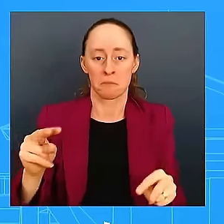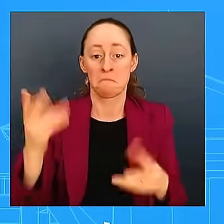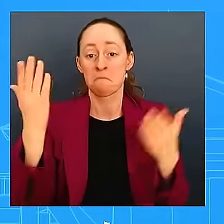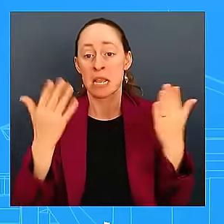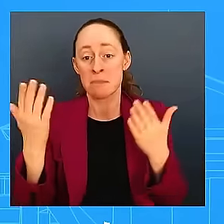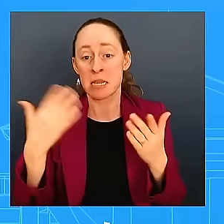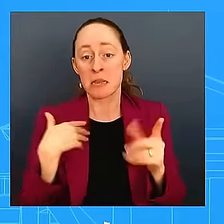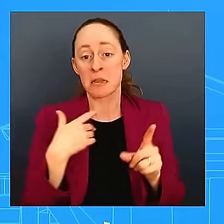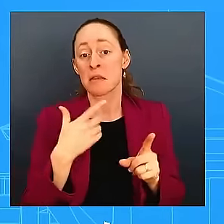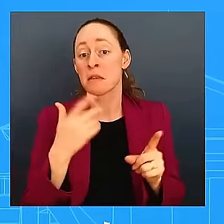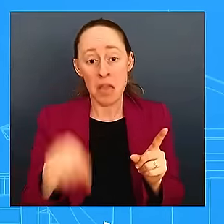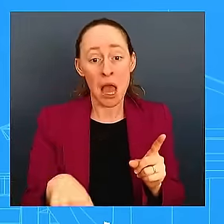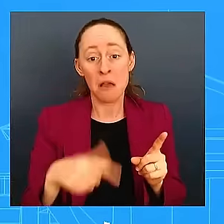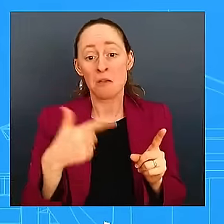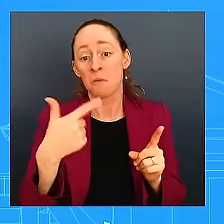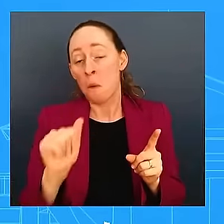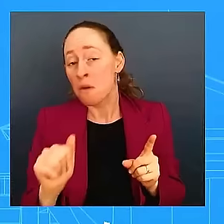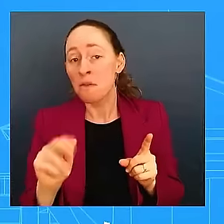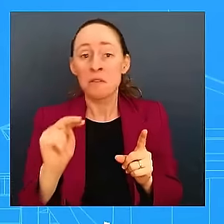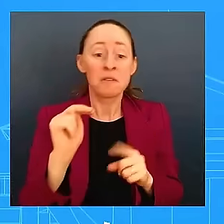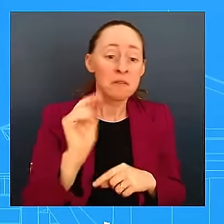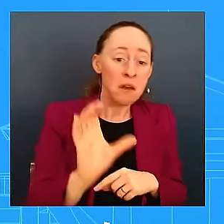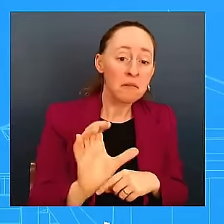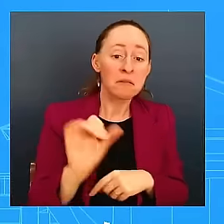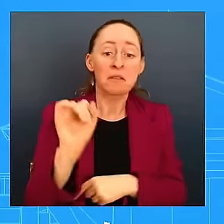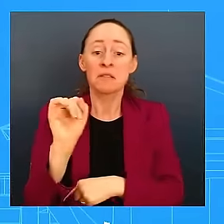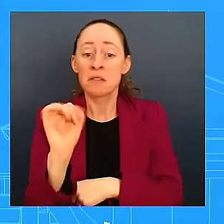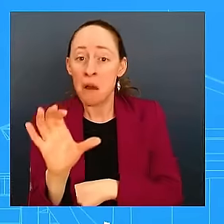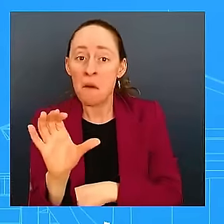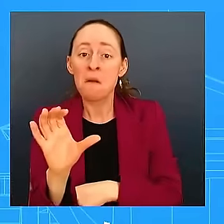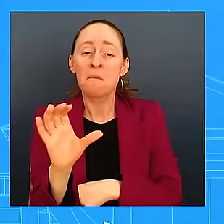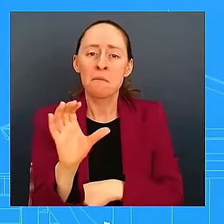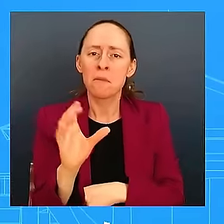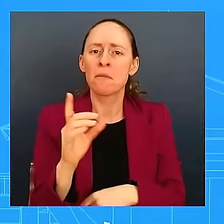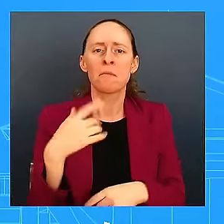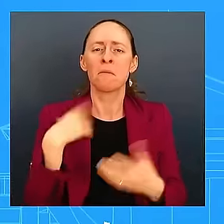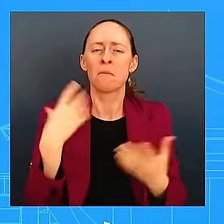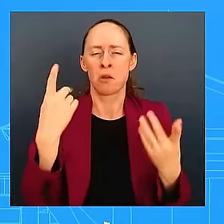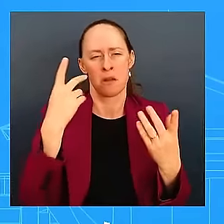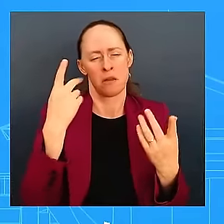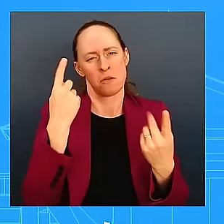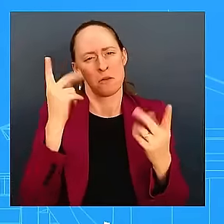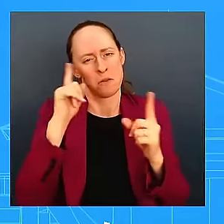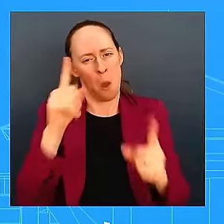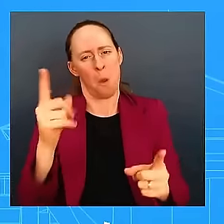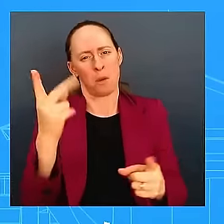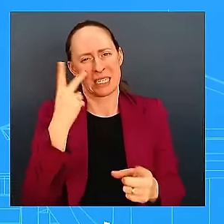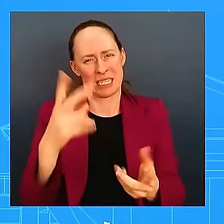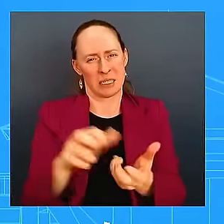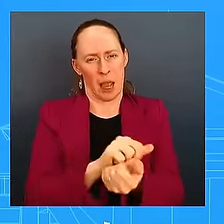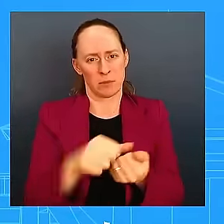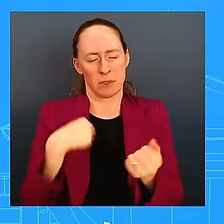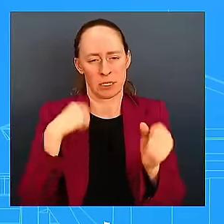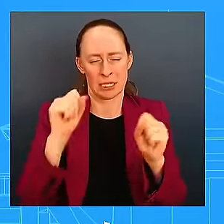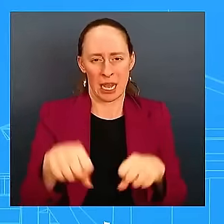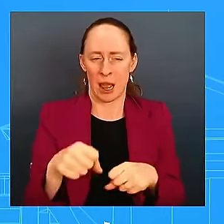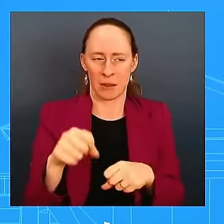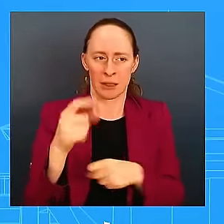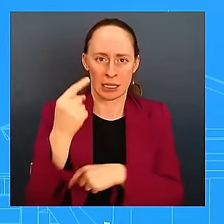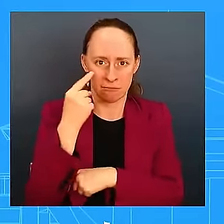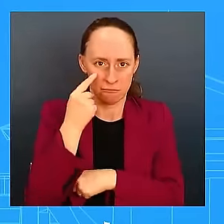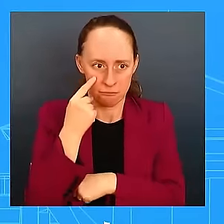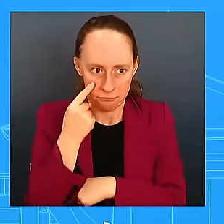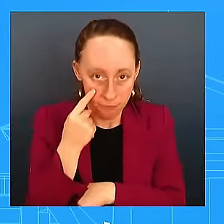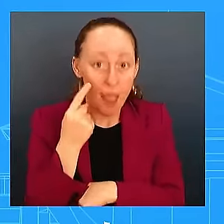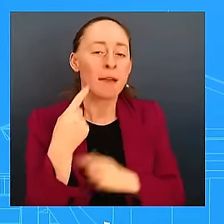what those impacts are and assess that. Because me being on the ground helps me validate some of the damages more quickly so we can get major